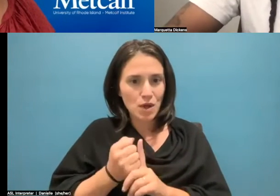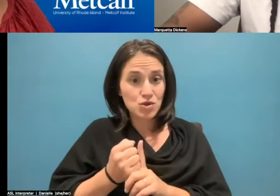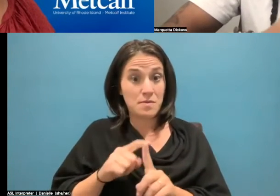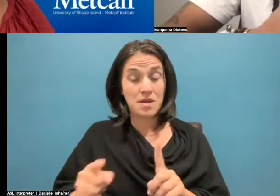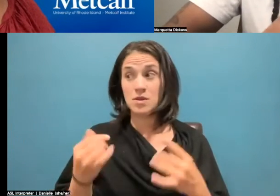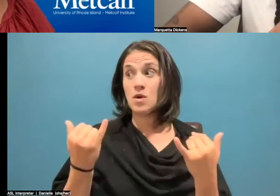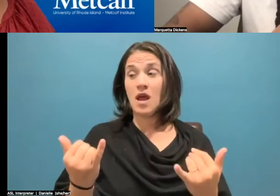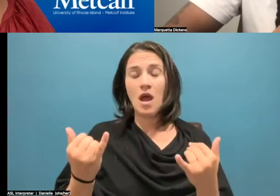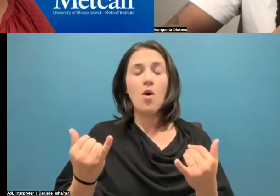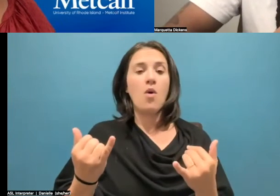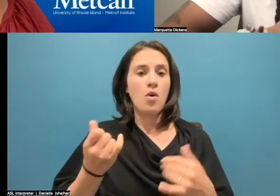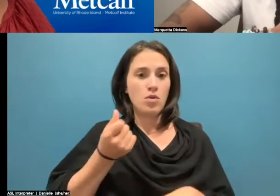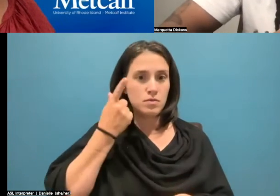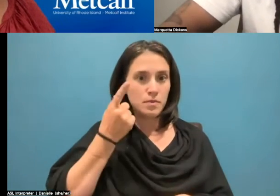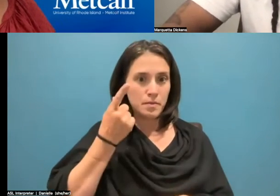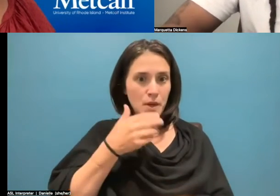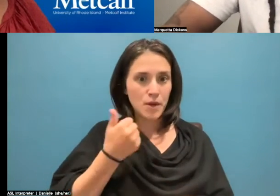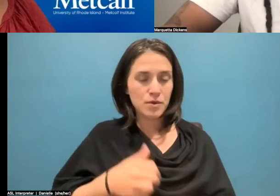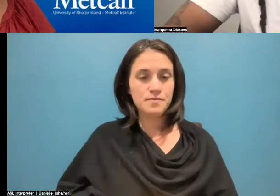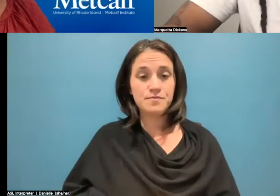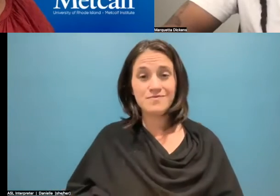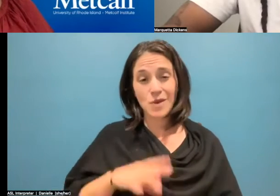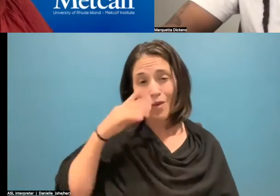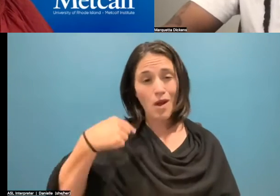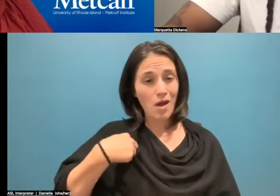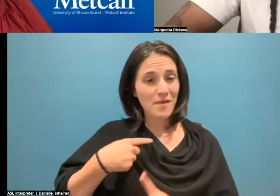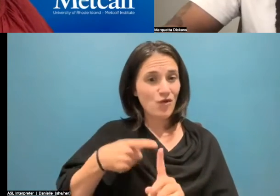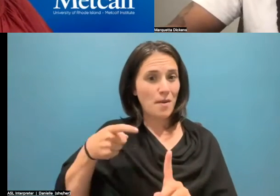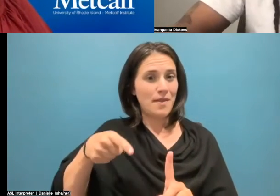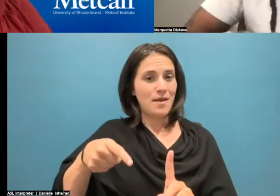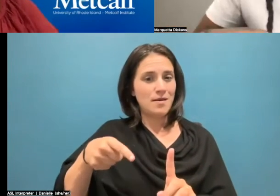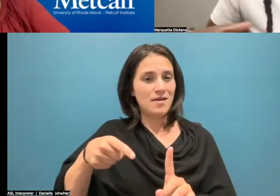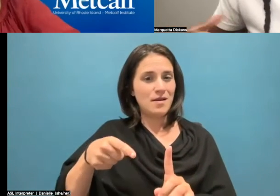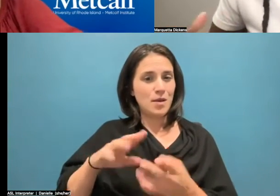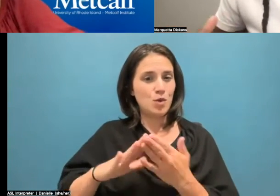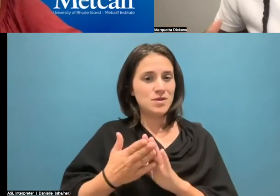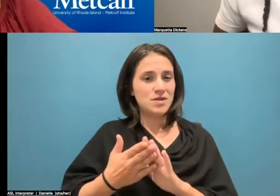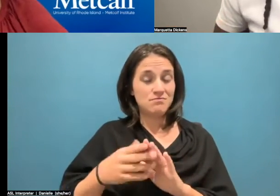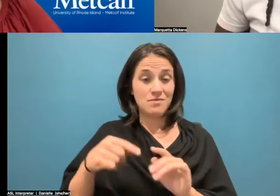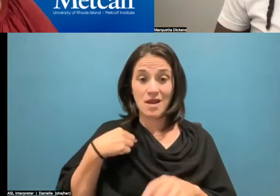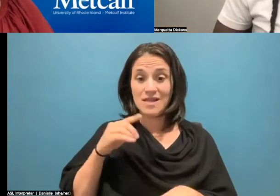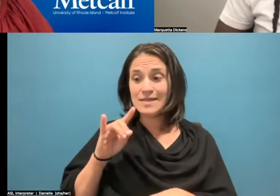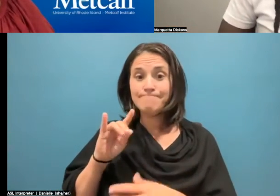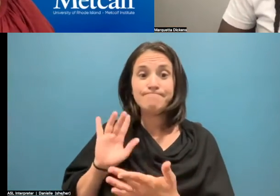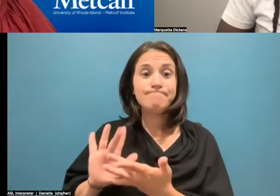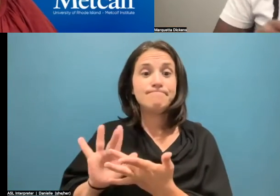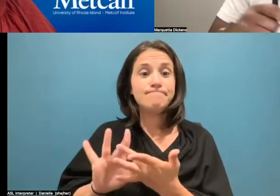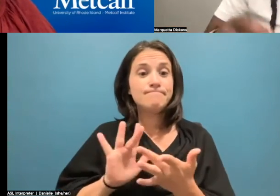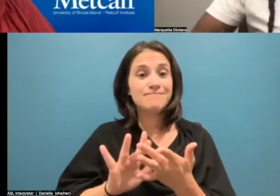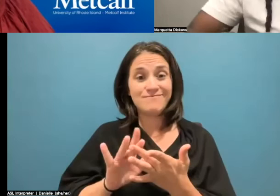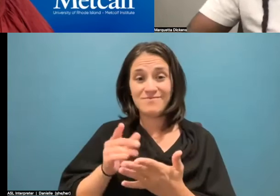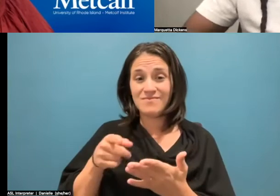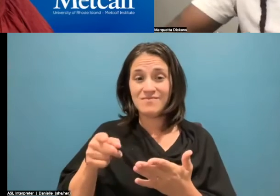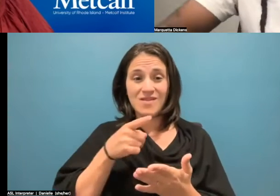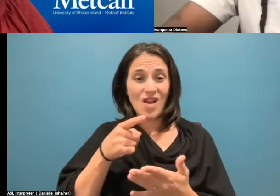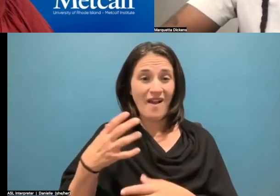while we're doing that, being that I'm from the community and have touch bases with key officials and